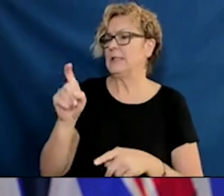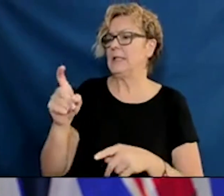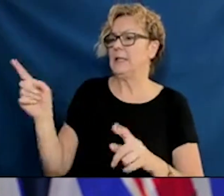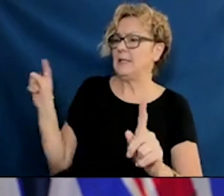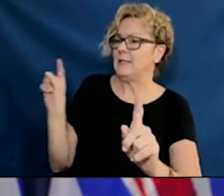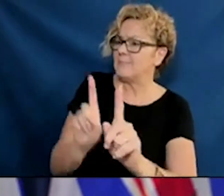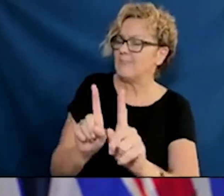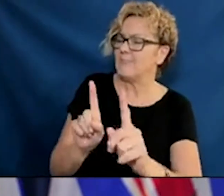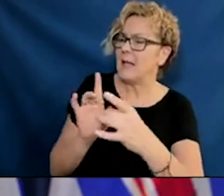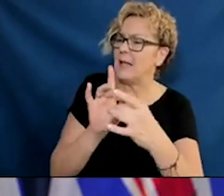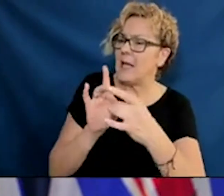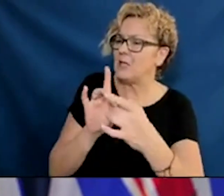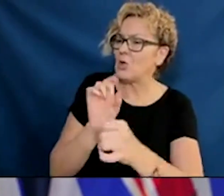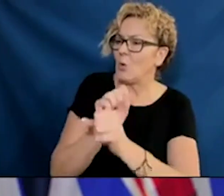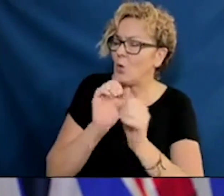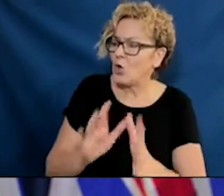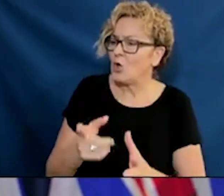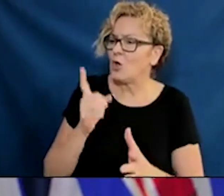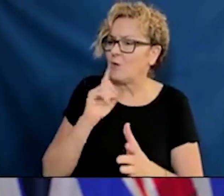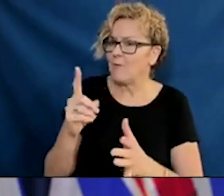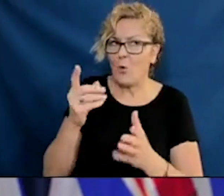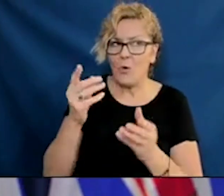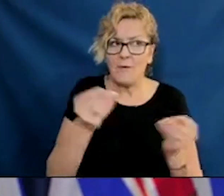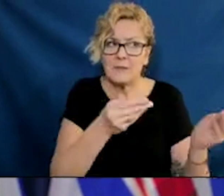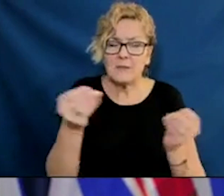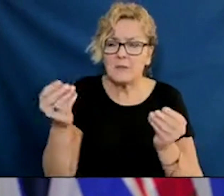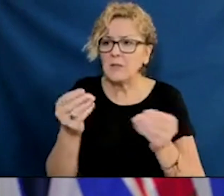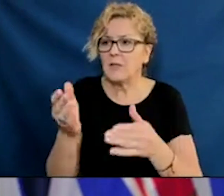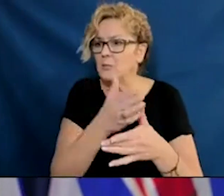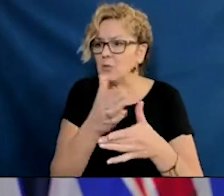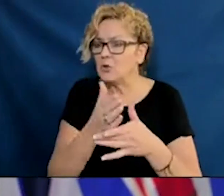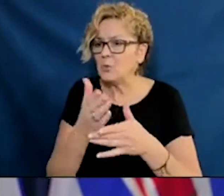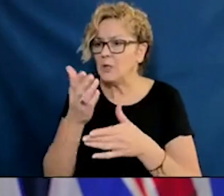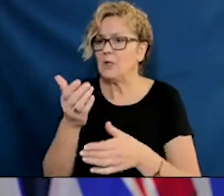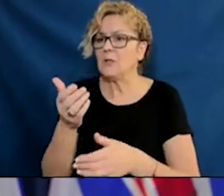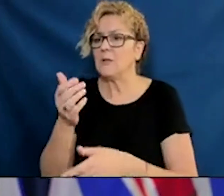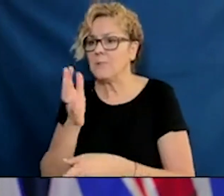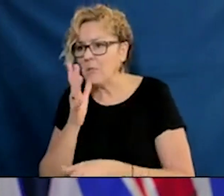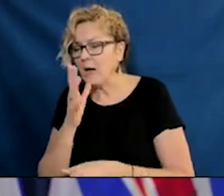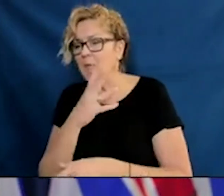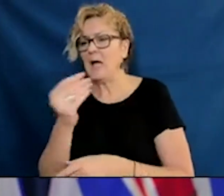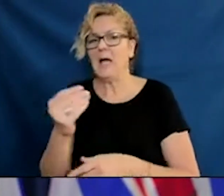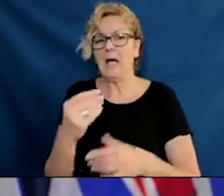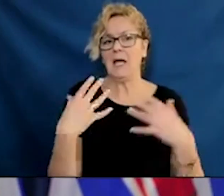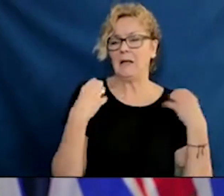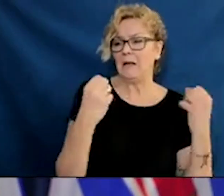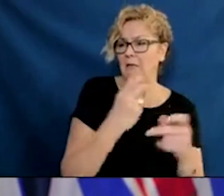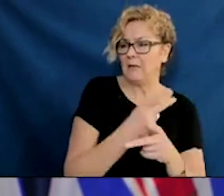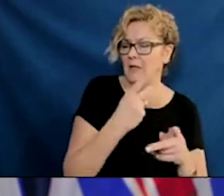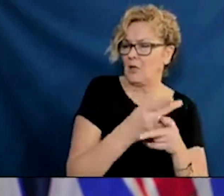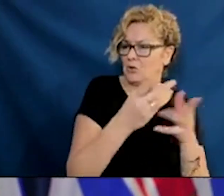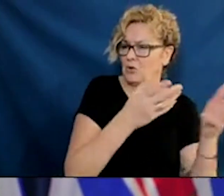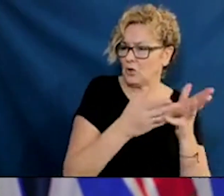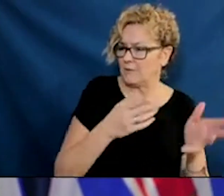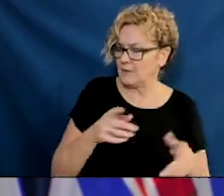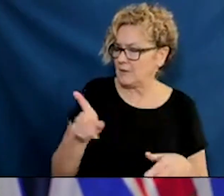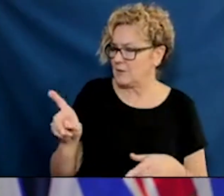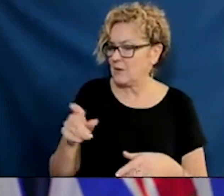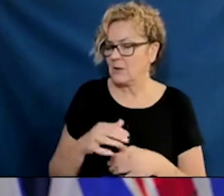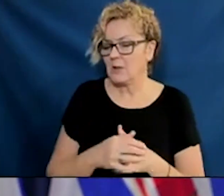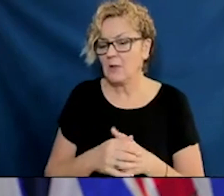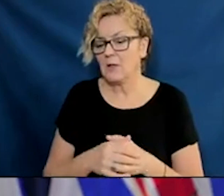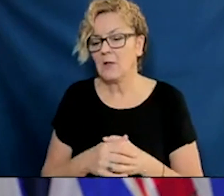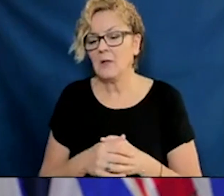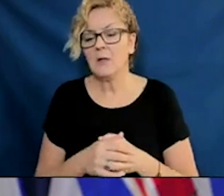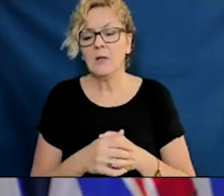liaison positions, five in each health authority and two in Providence Health Care. And I'll be giving you a specific